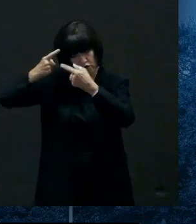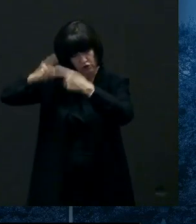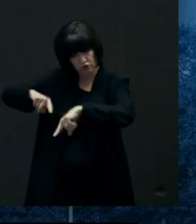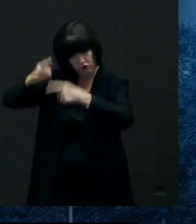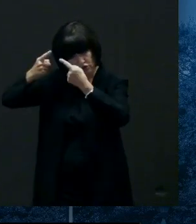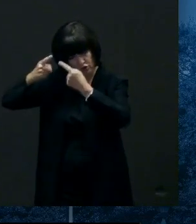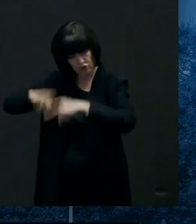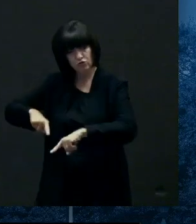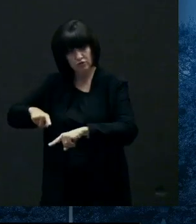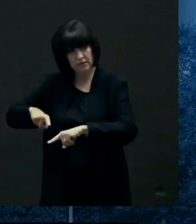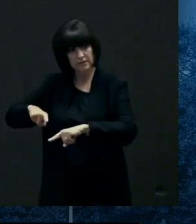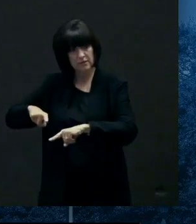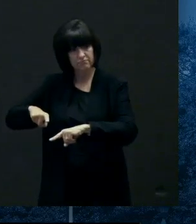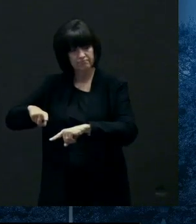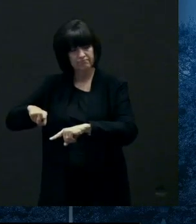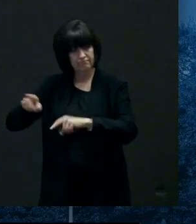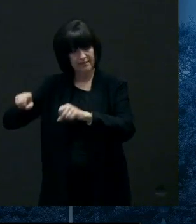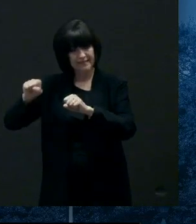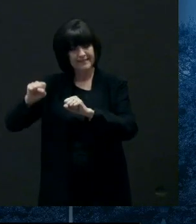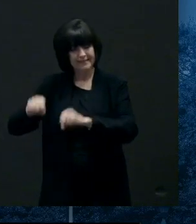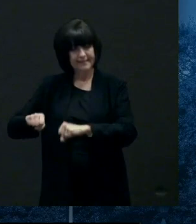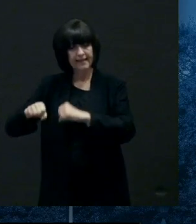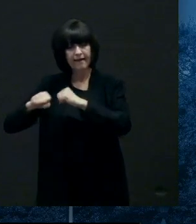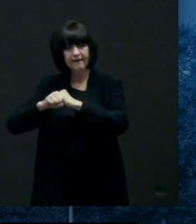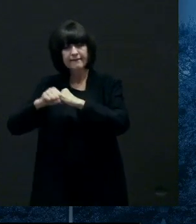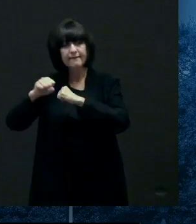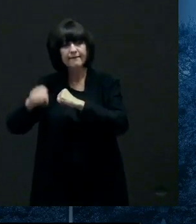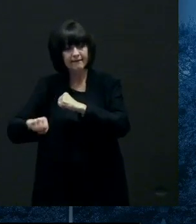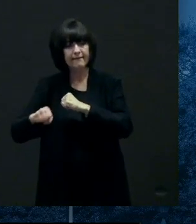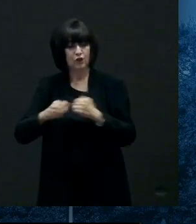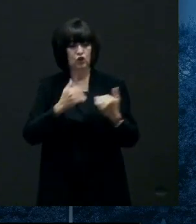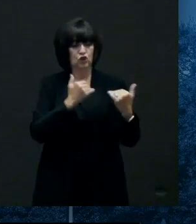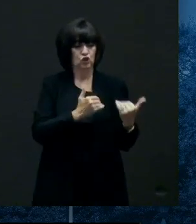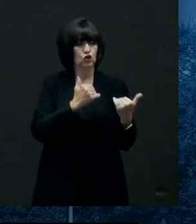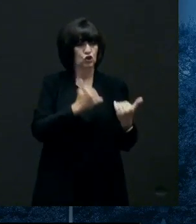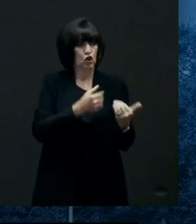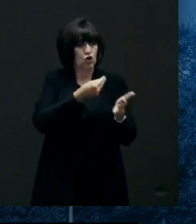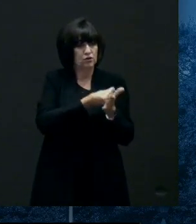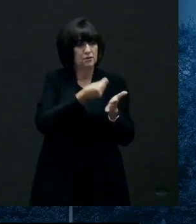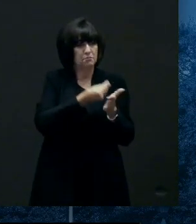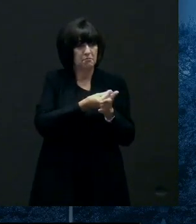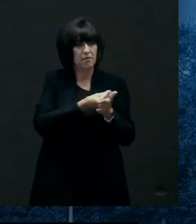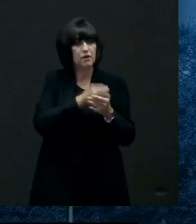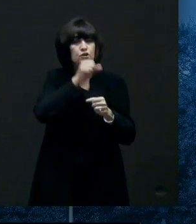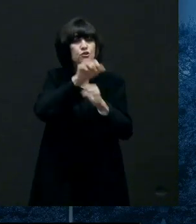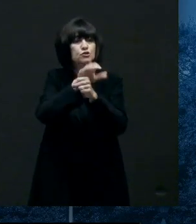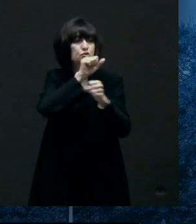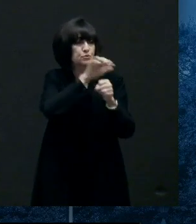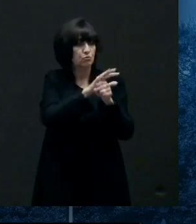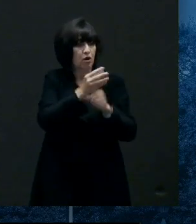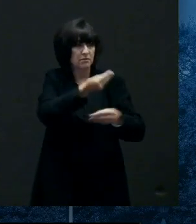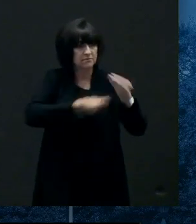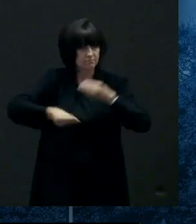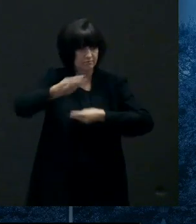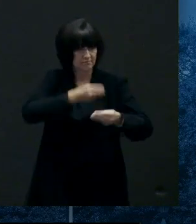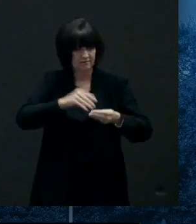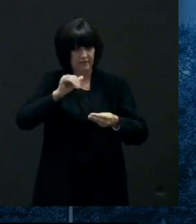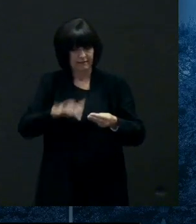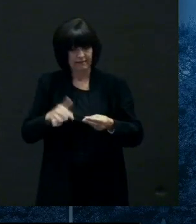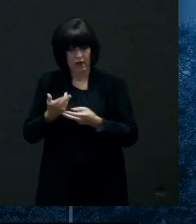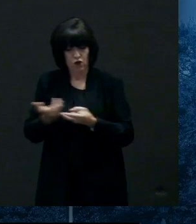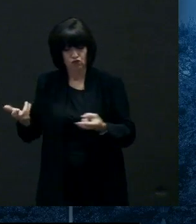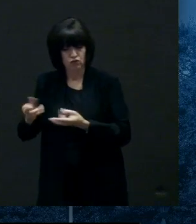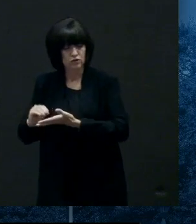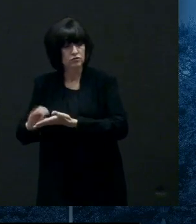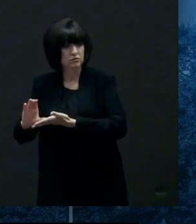to extend within the current framework uh those resources and that support it's